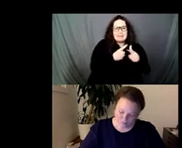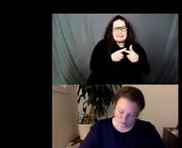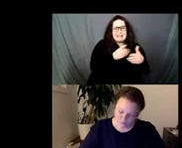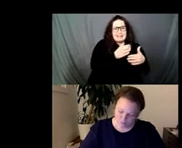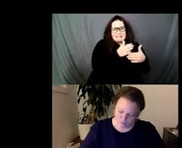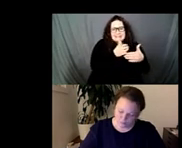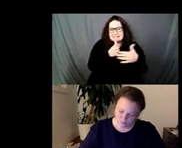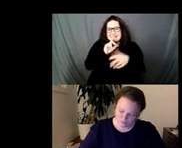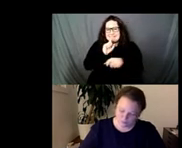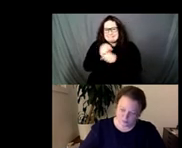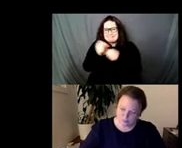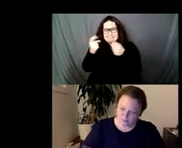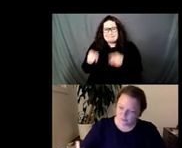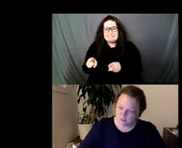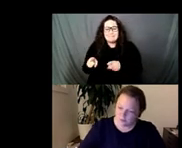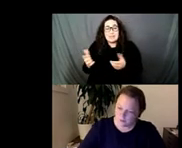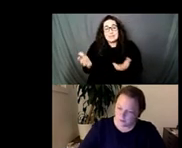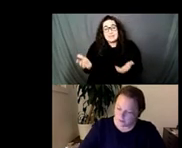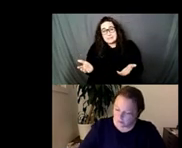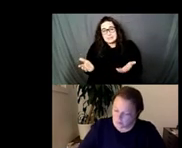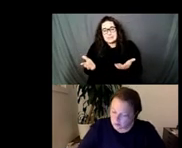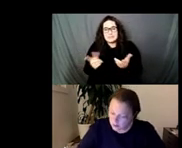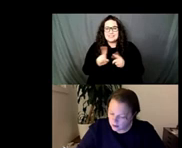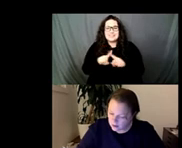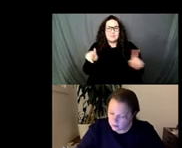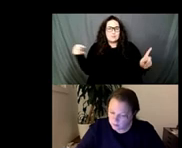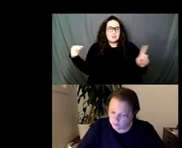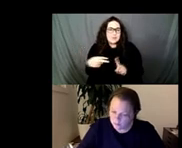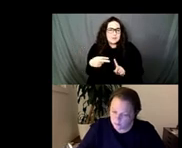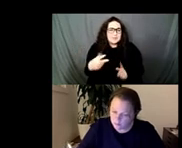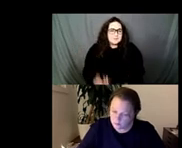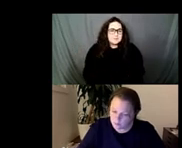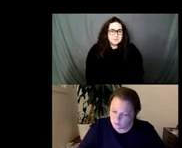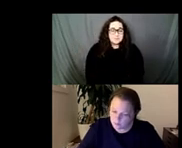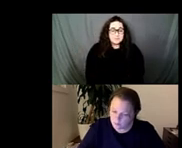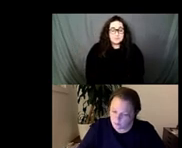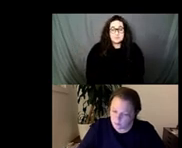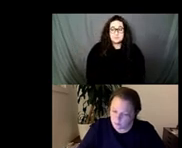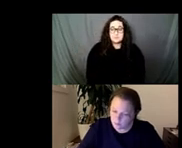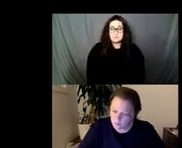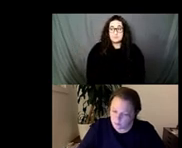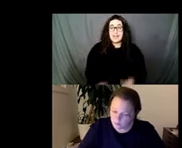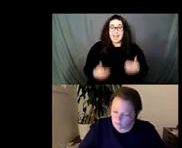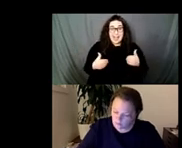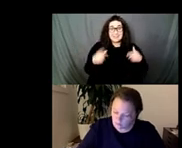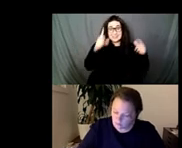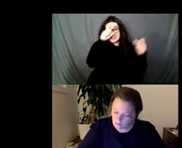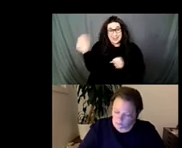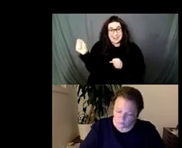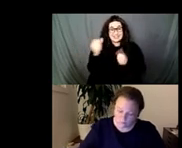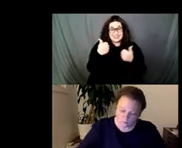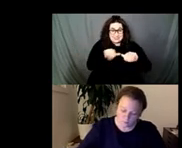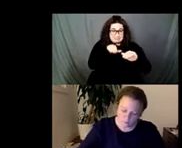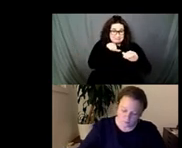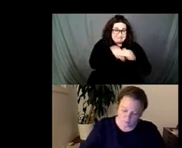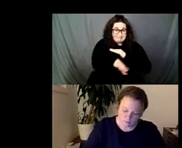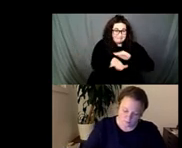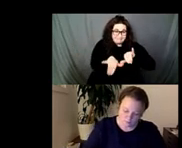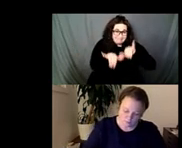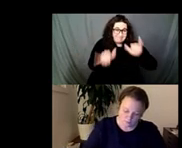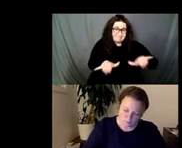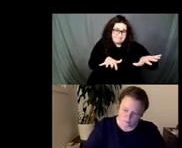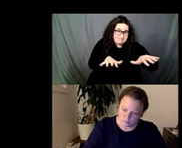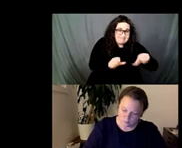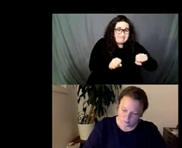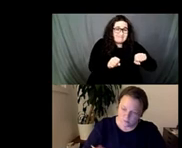enter into a practice deploying a strategy of infiltration and that the work might do extraordinary work as